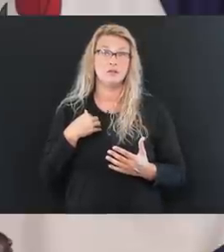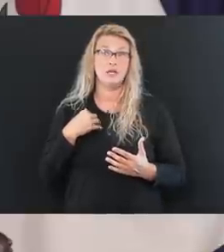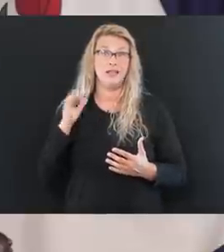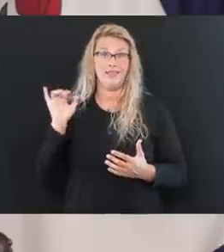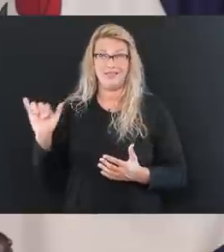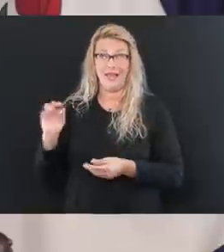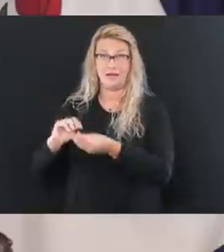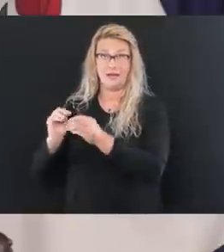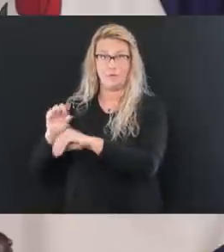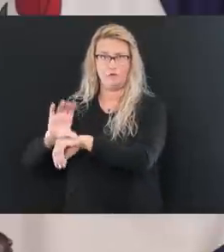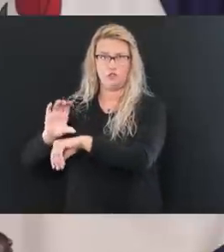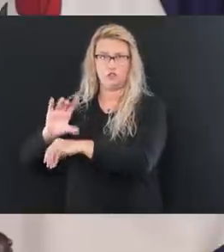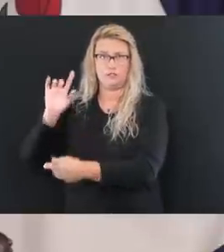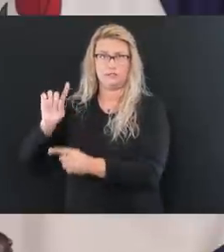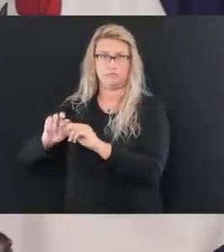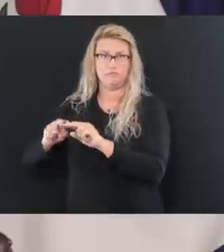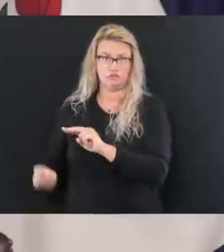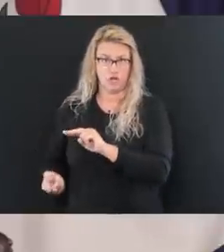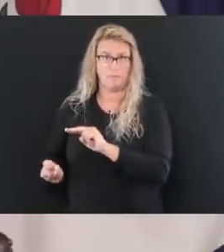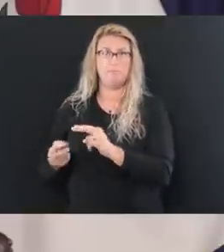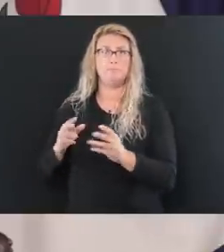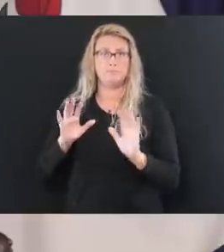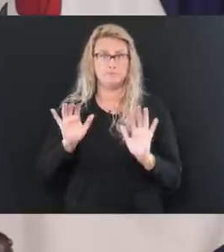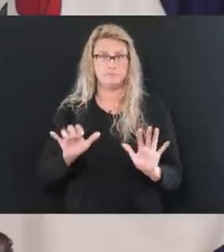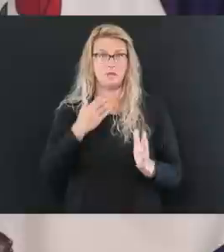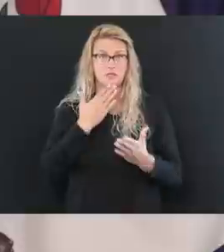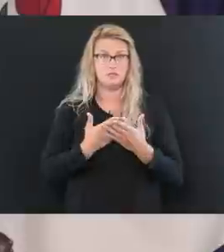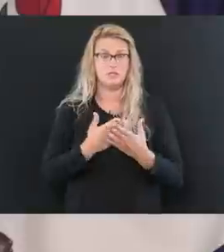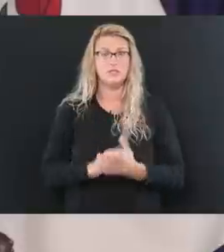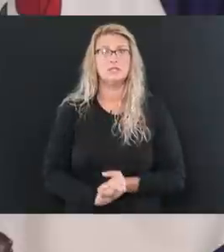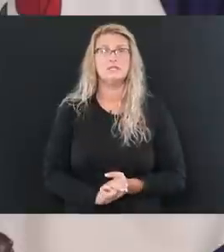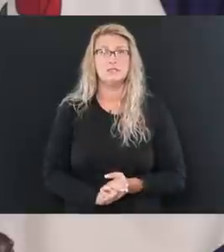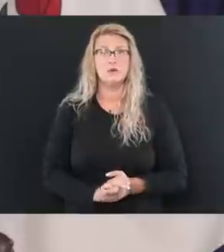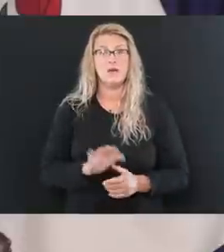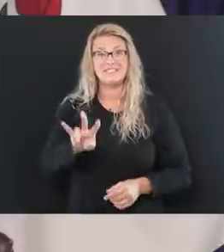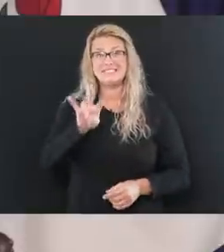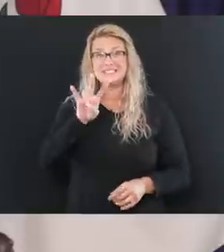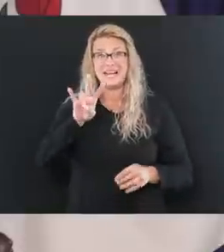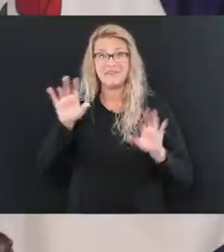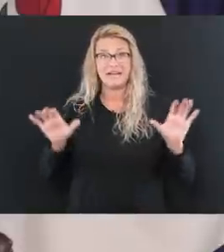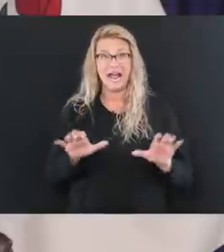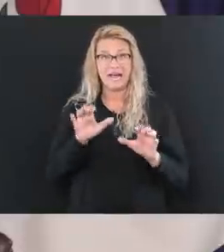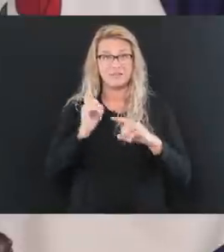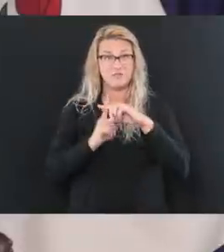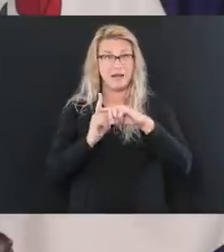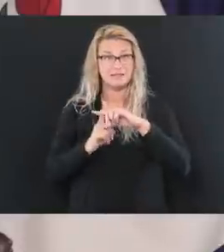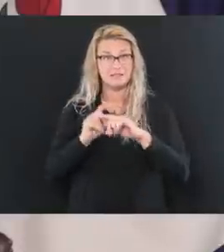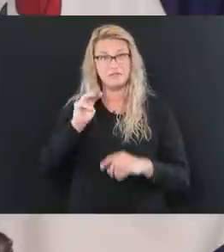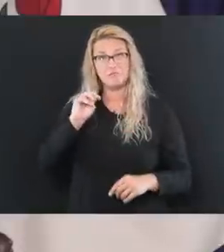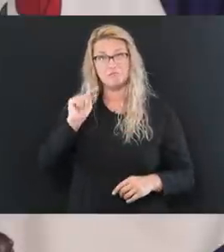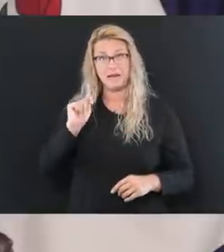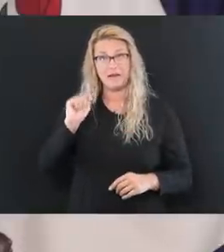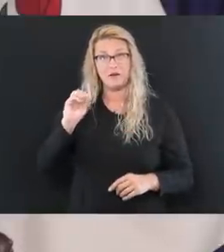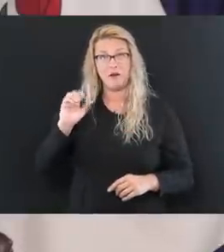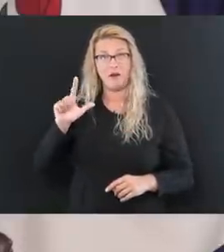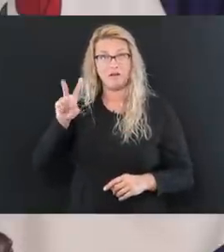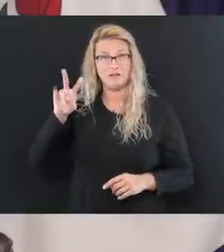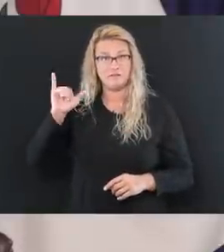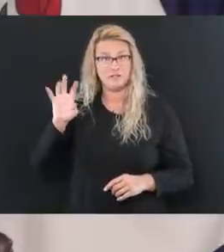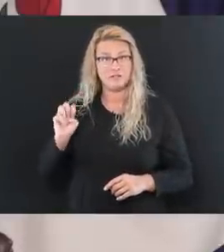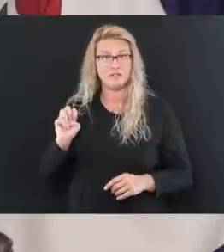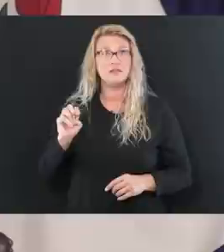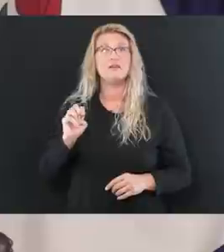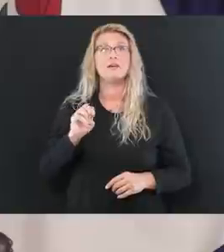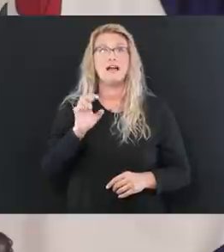number has dropped, and we're glad about that. We only have seven active cases at Mount Olive. We have 11